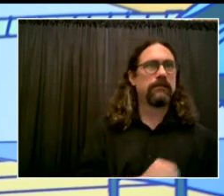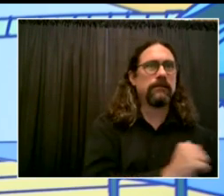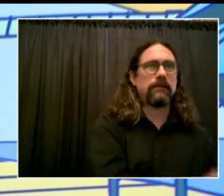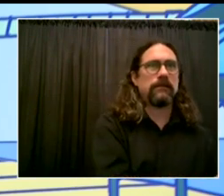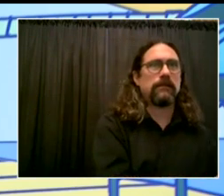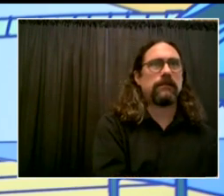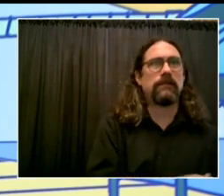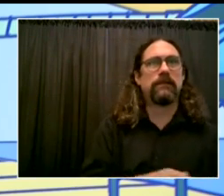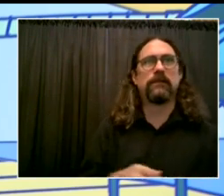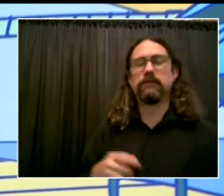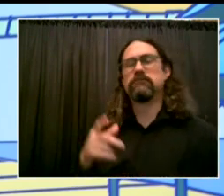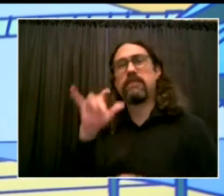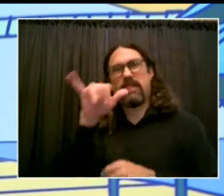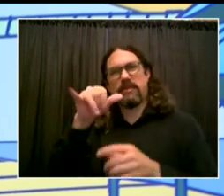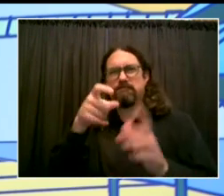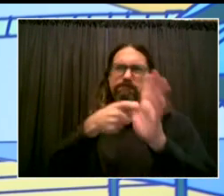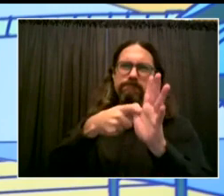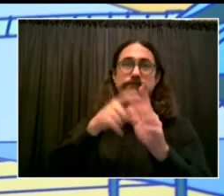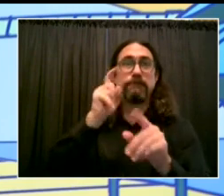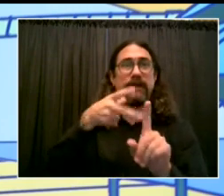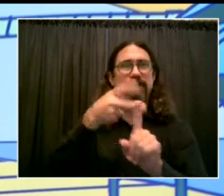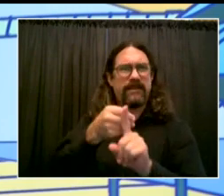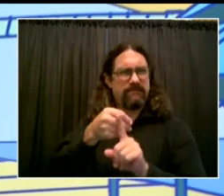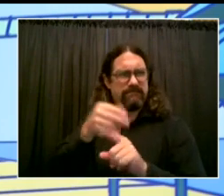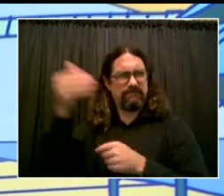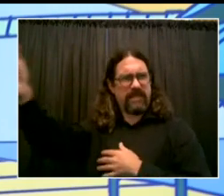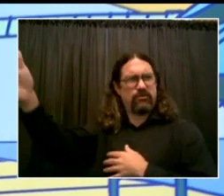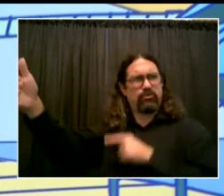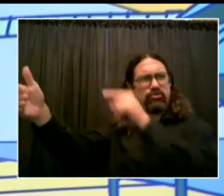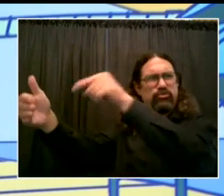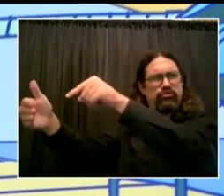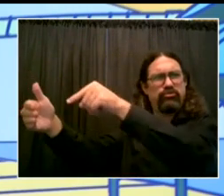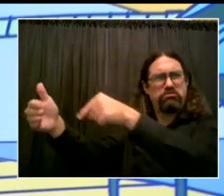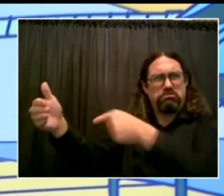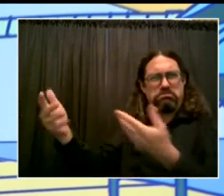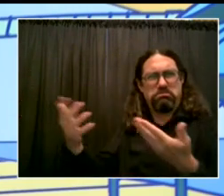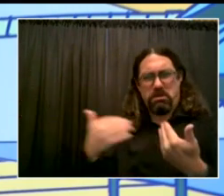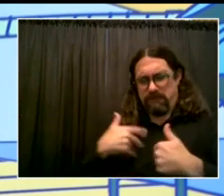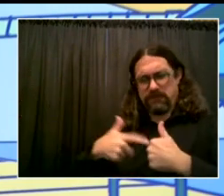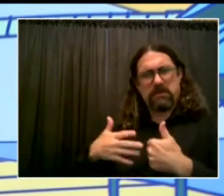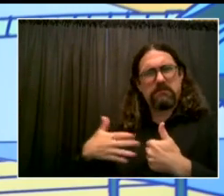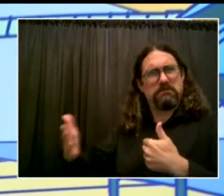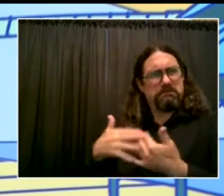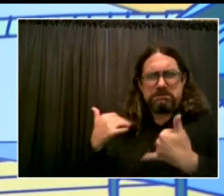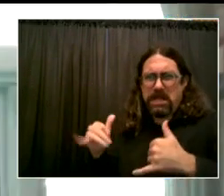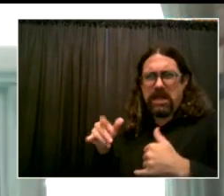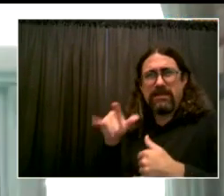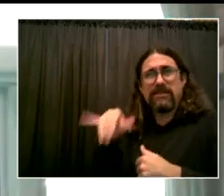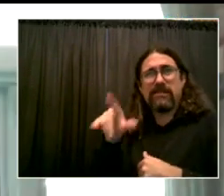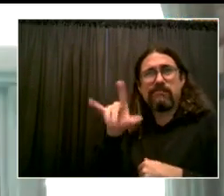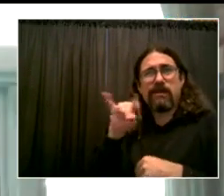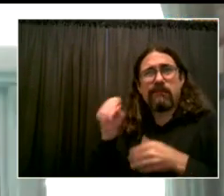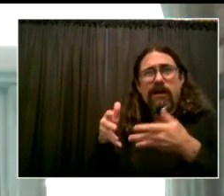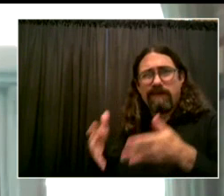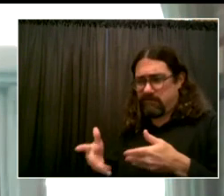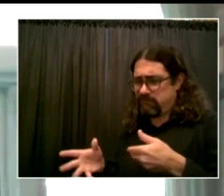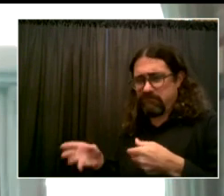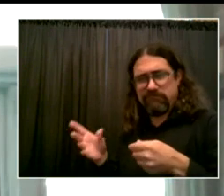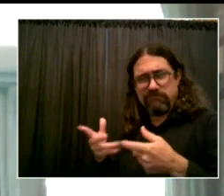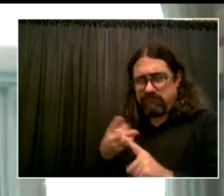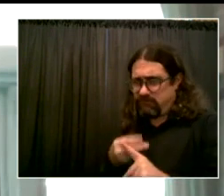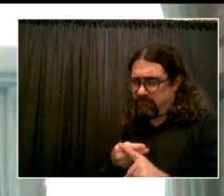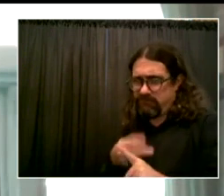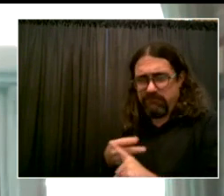very good about where we stand. Chancellor, you want to add? Yeah, sure. I agree with the mayor. We expect our staff to